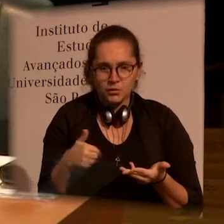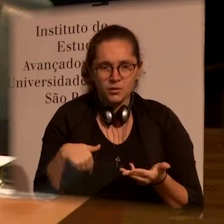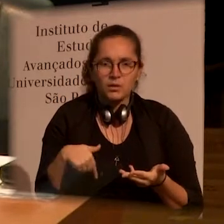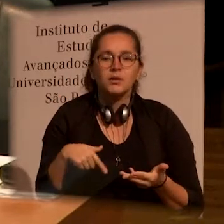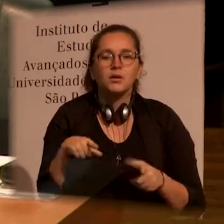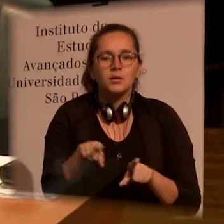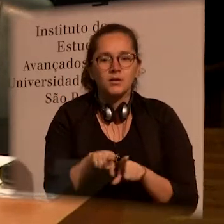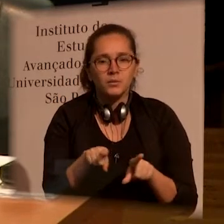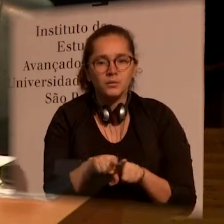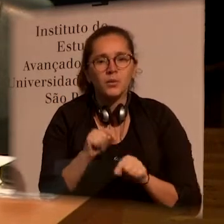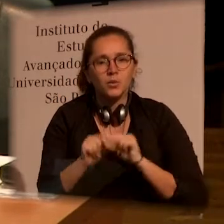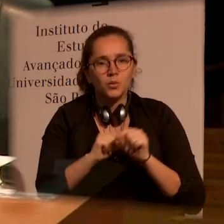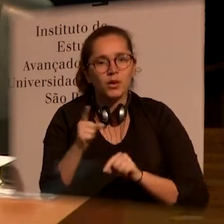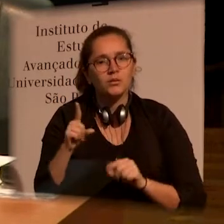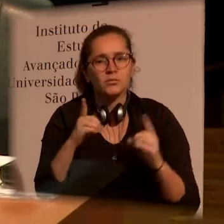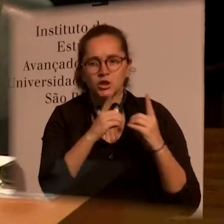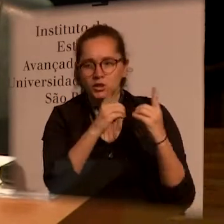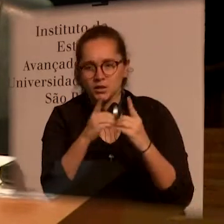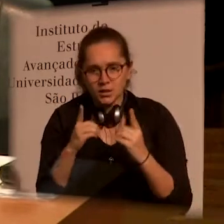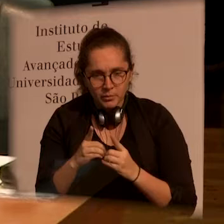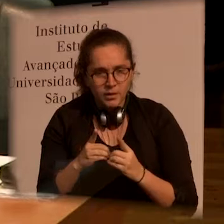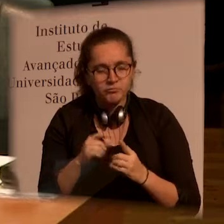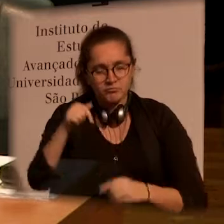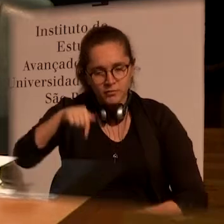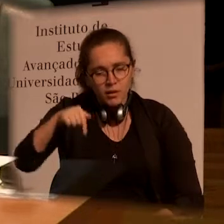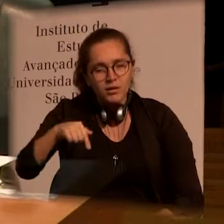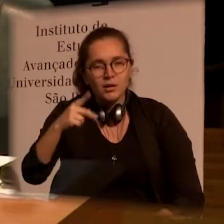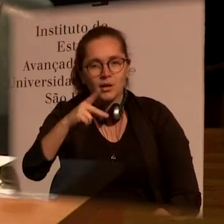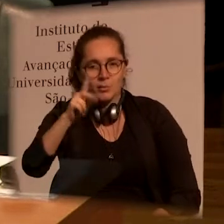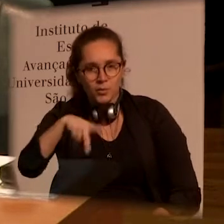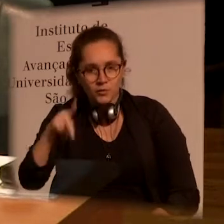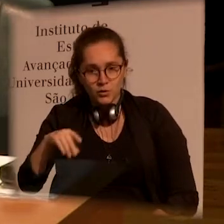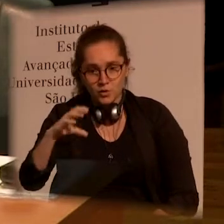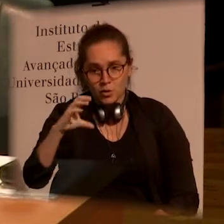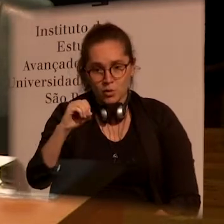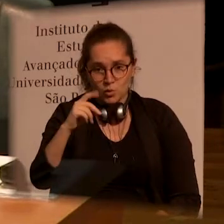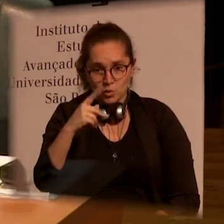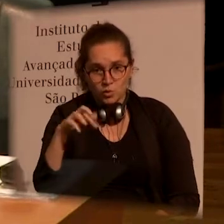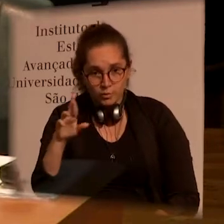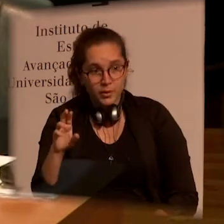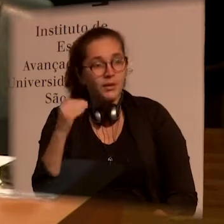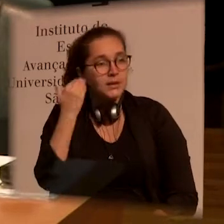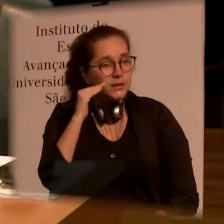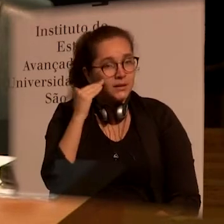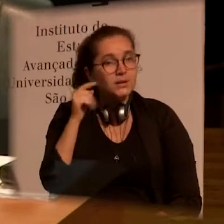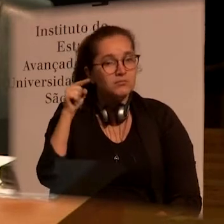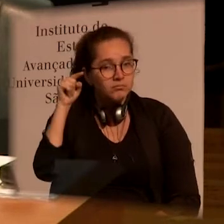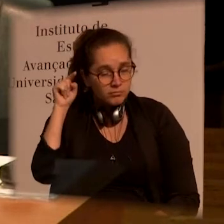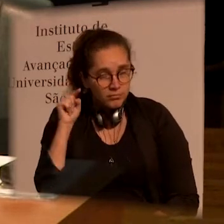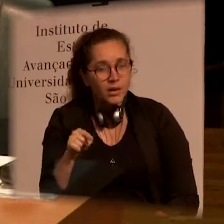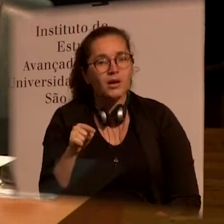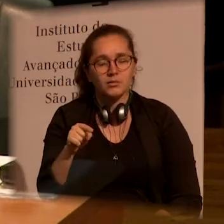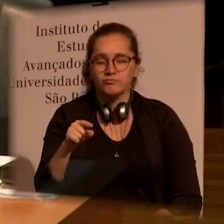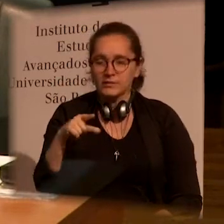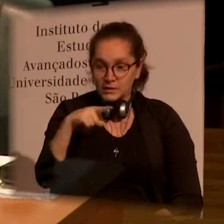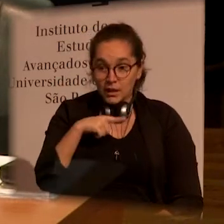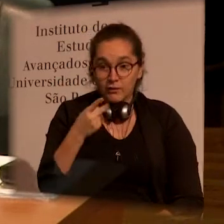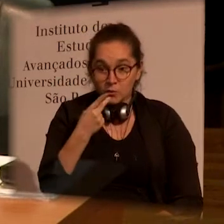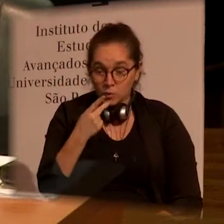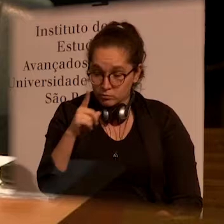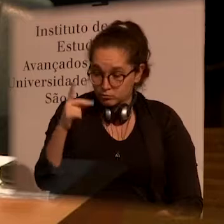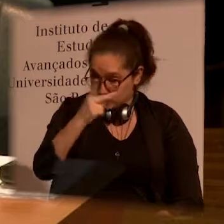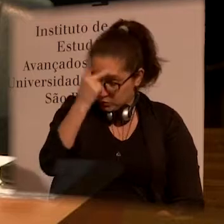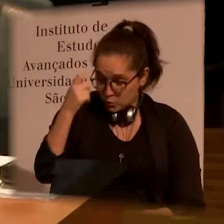and know better Professor Cooper's work dynamics, and understanding that